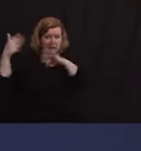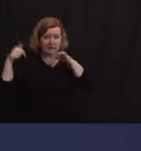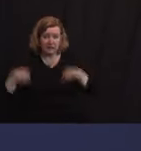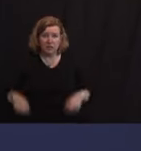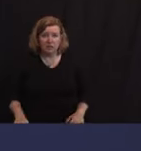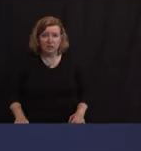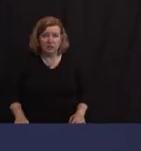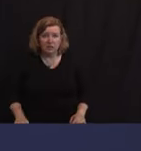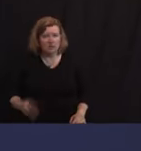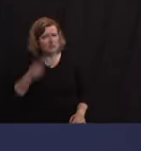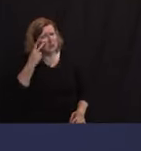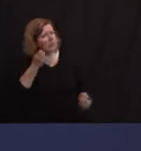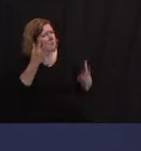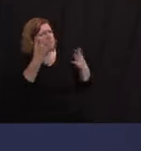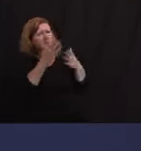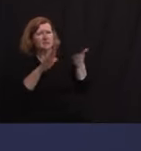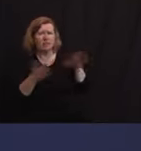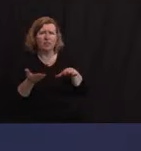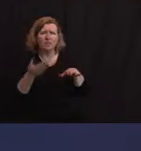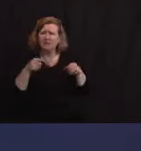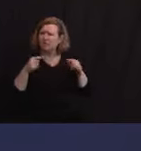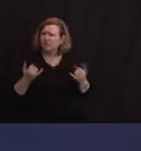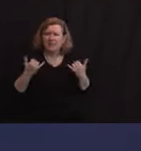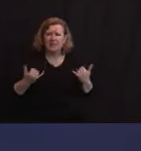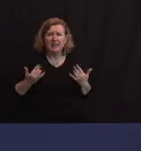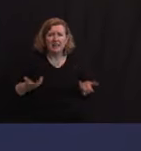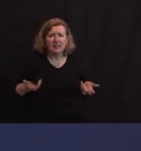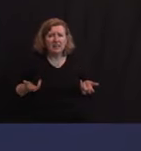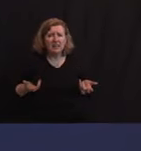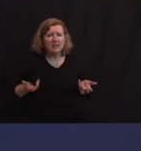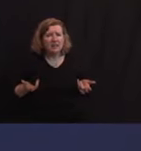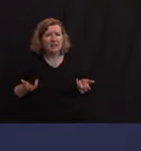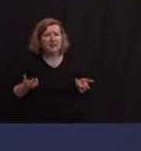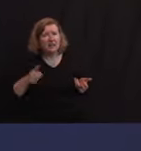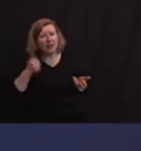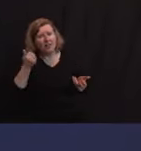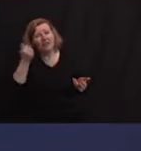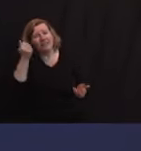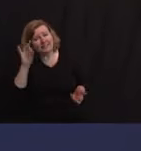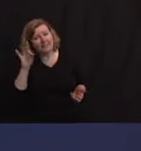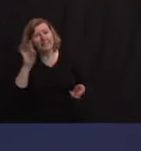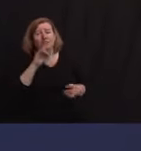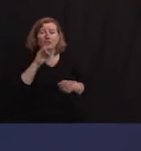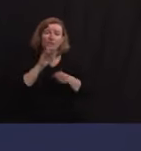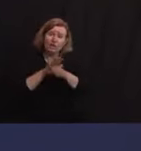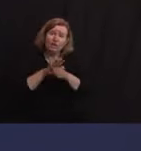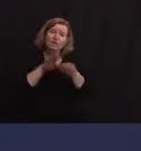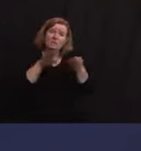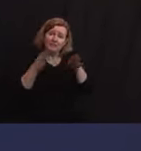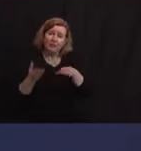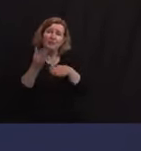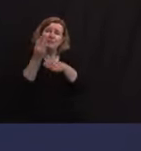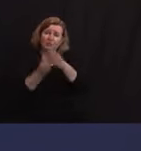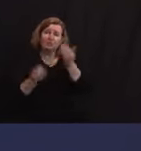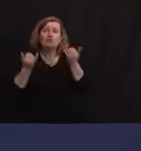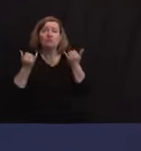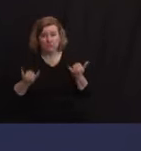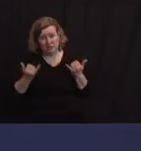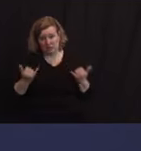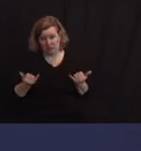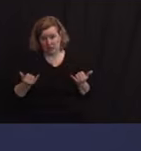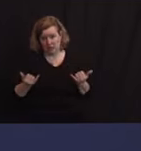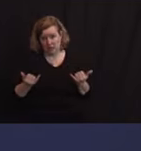even reported today. Another 18 confirmed losses of life today